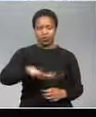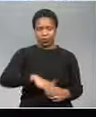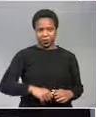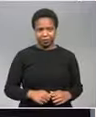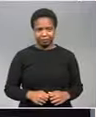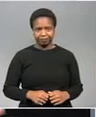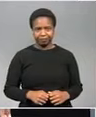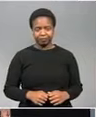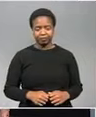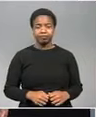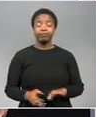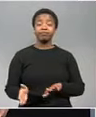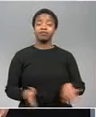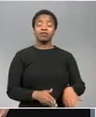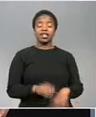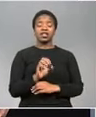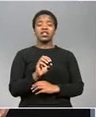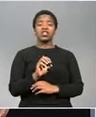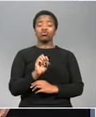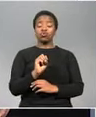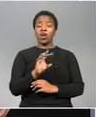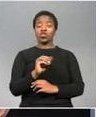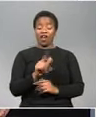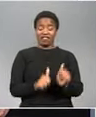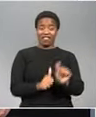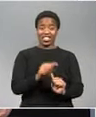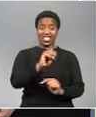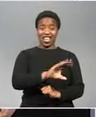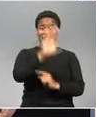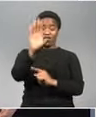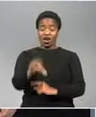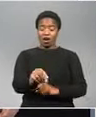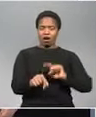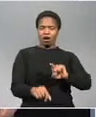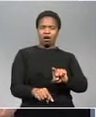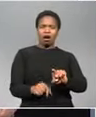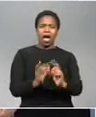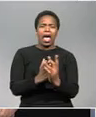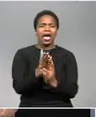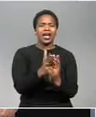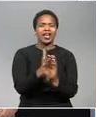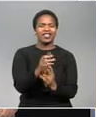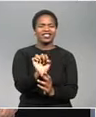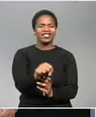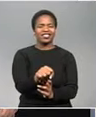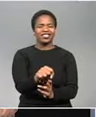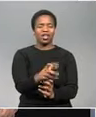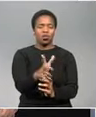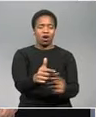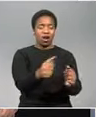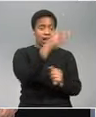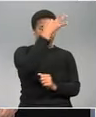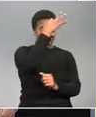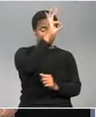so so ito is the first South African Township to get free internet access it's thanks to a partnership between